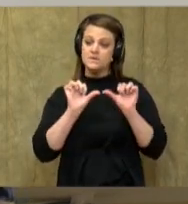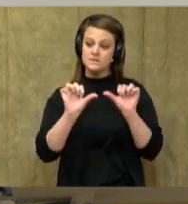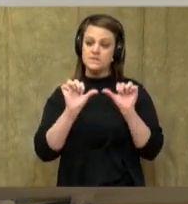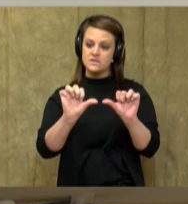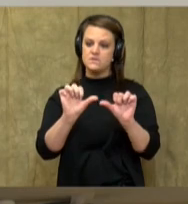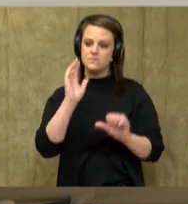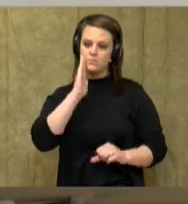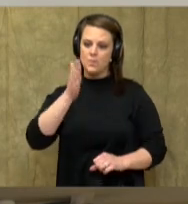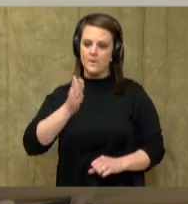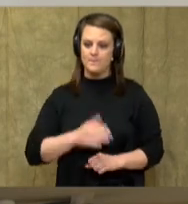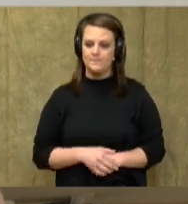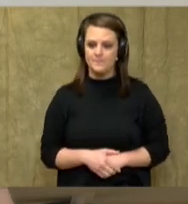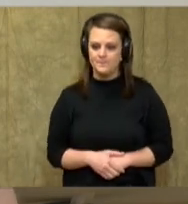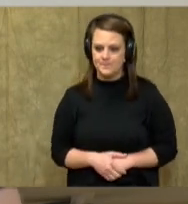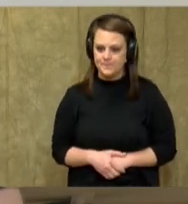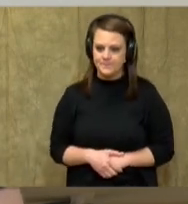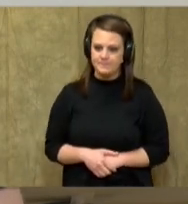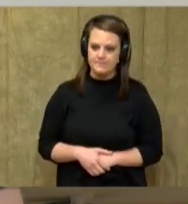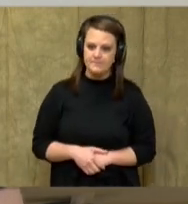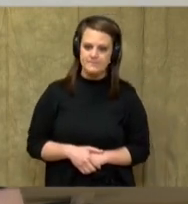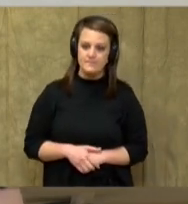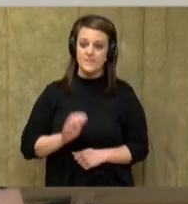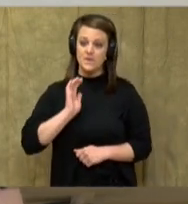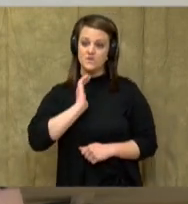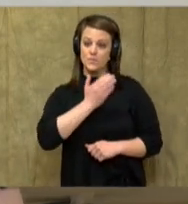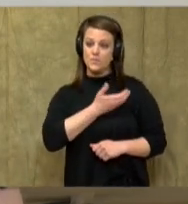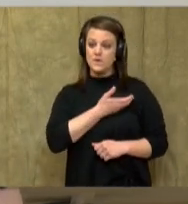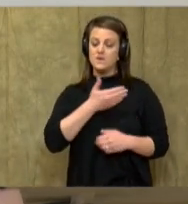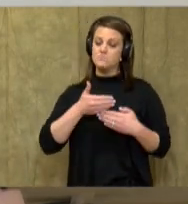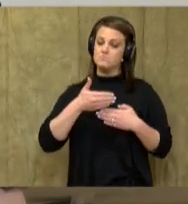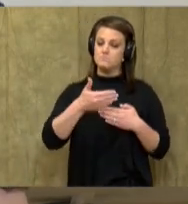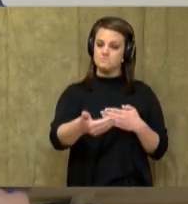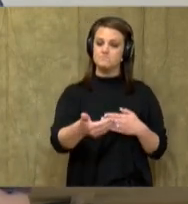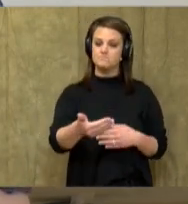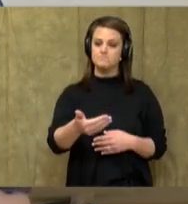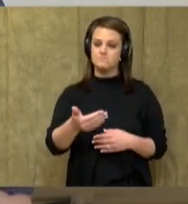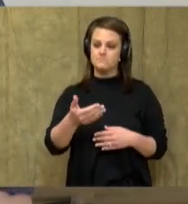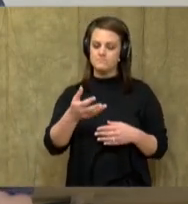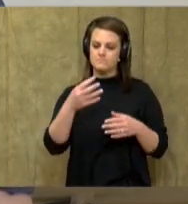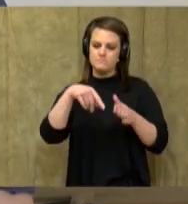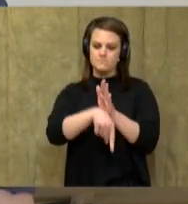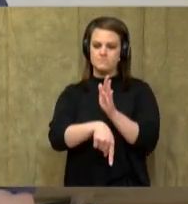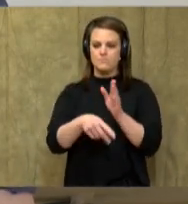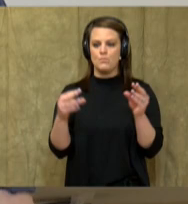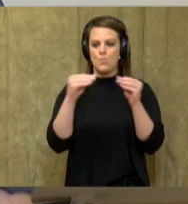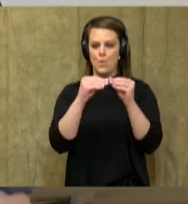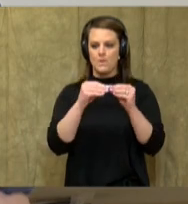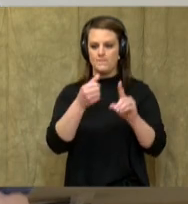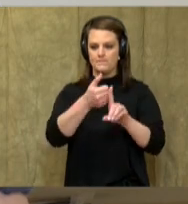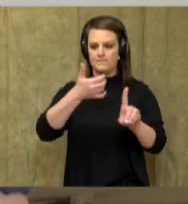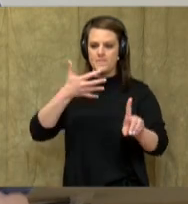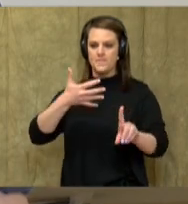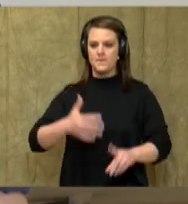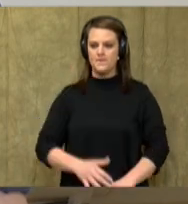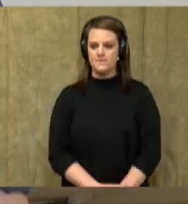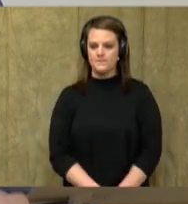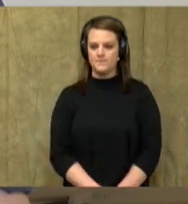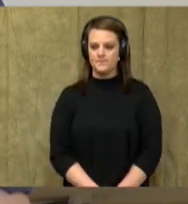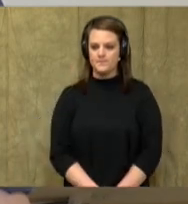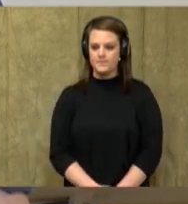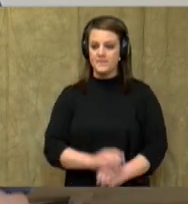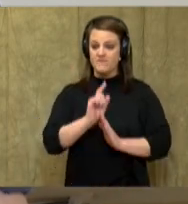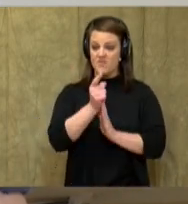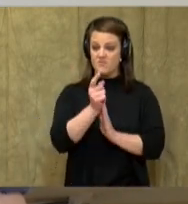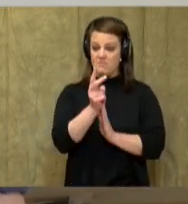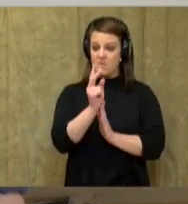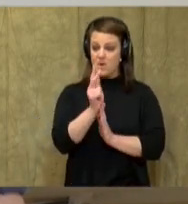today. So, we're going to go ahead and look more into that today. And just for a few moments,